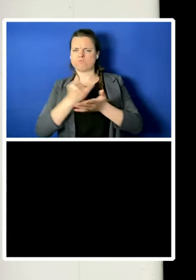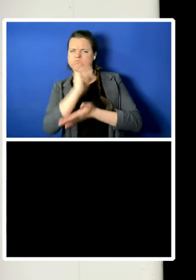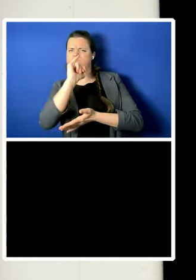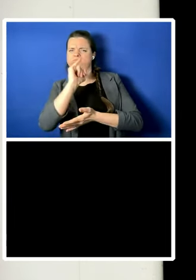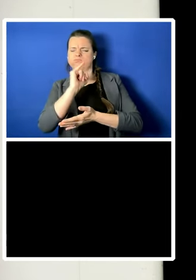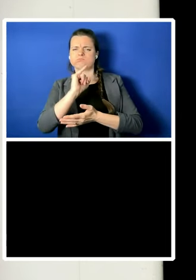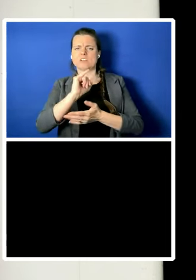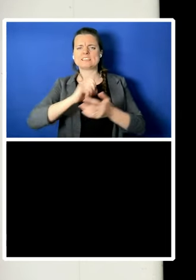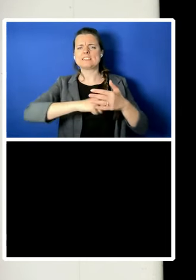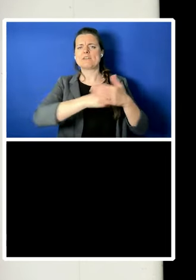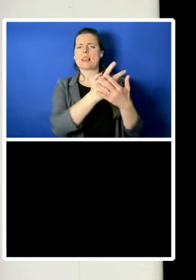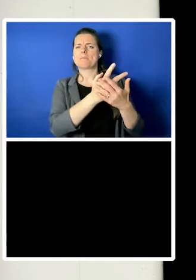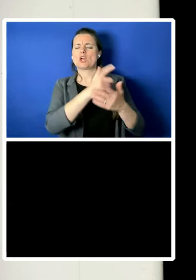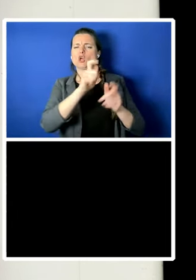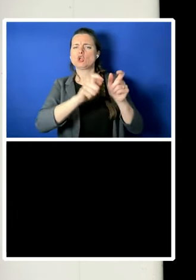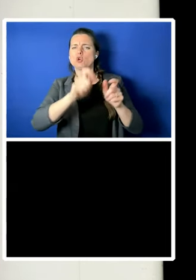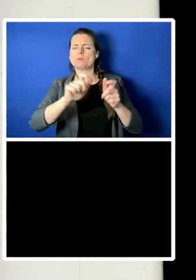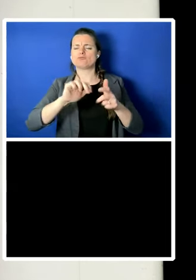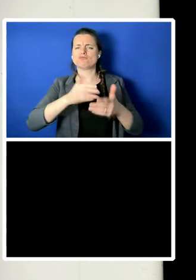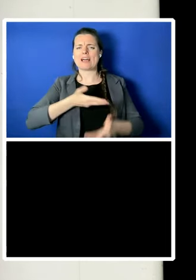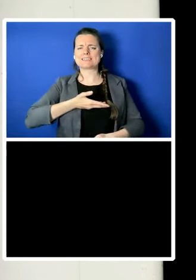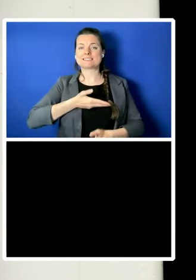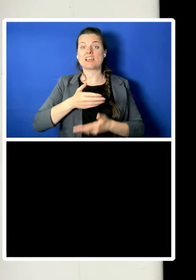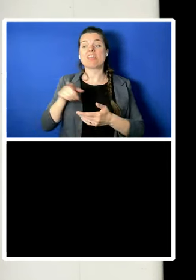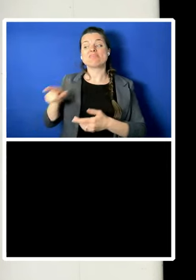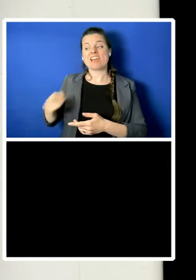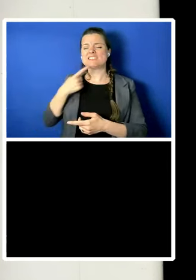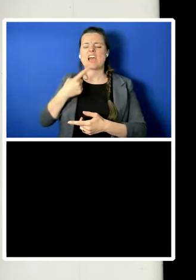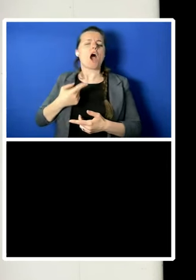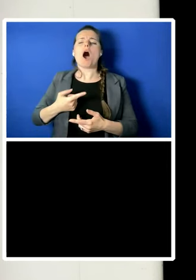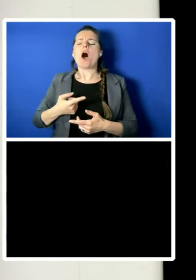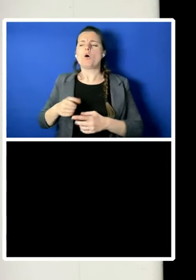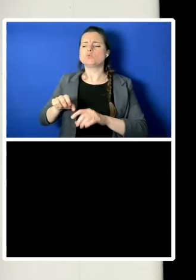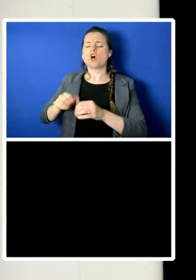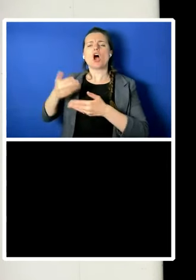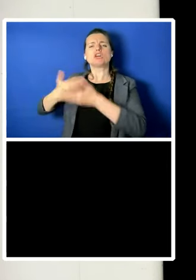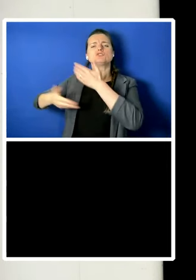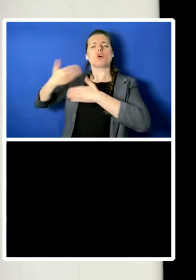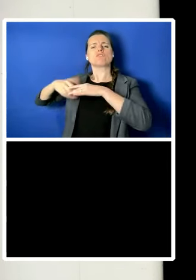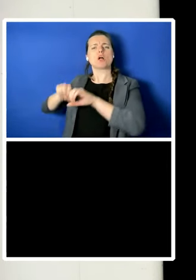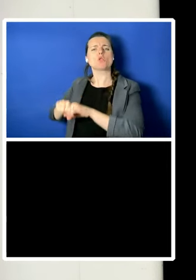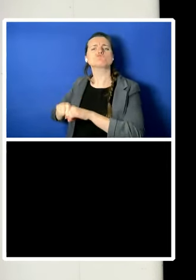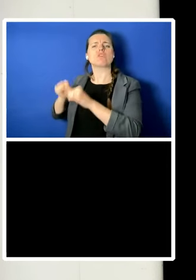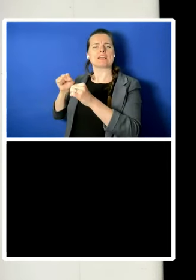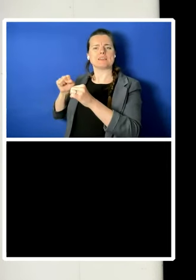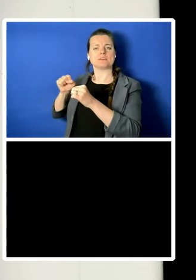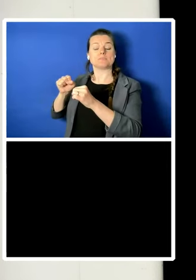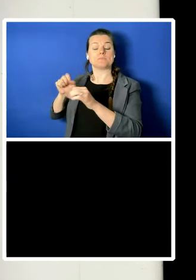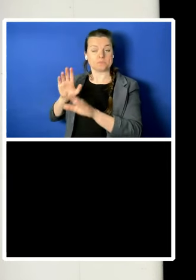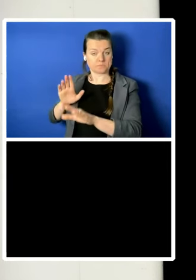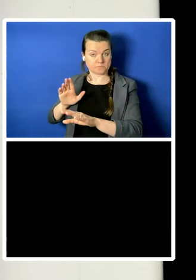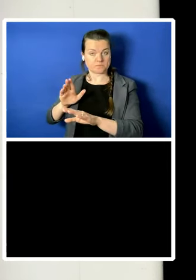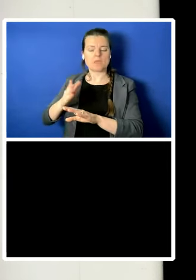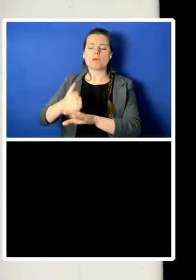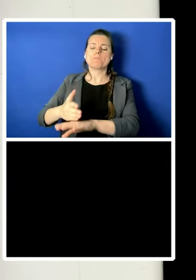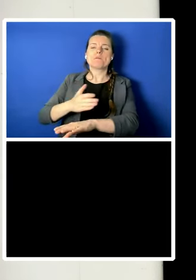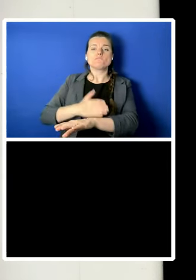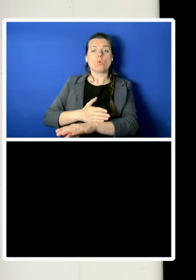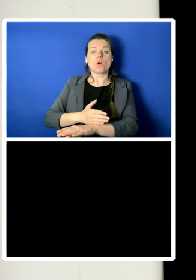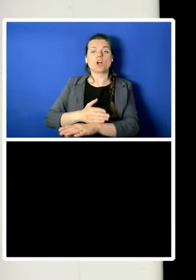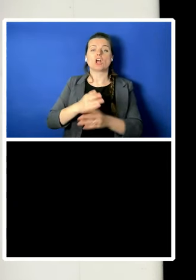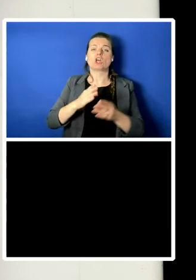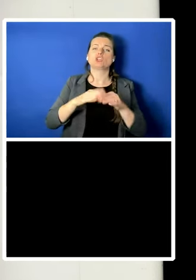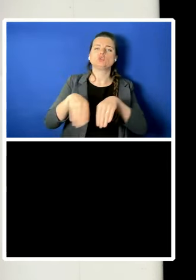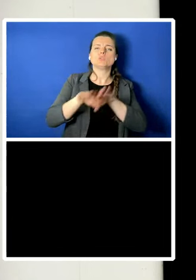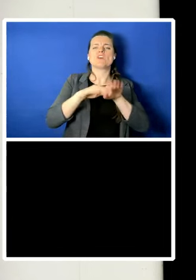argue that there was a historical break before the Universal Declaration of Human Rights in 1948,